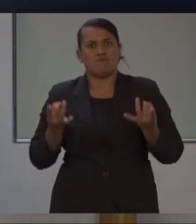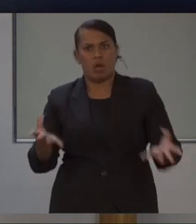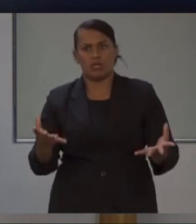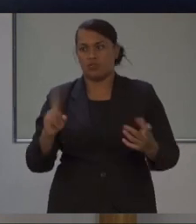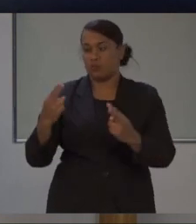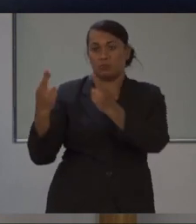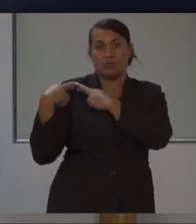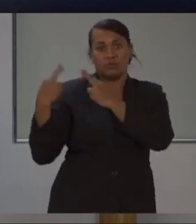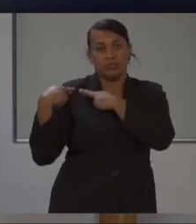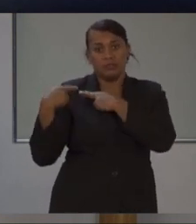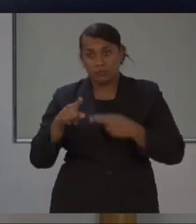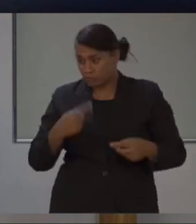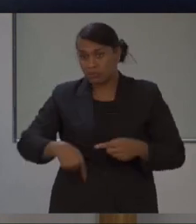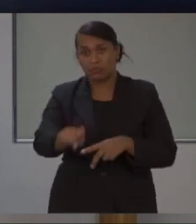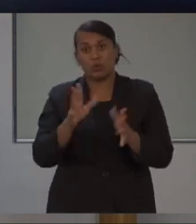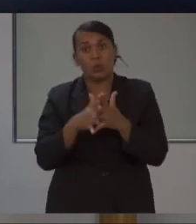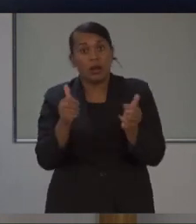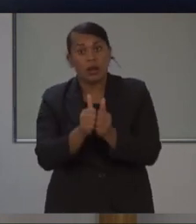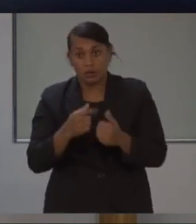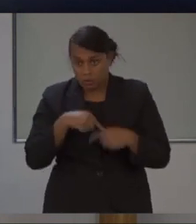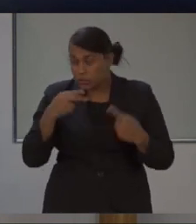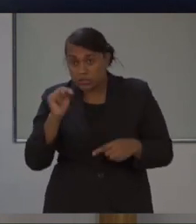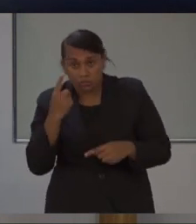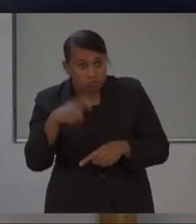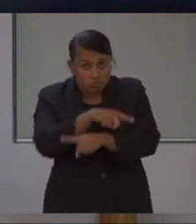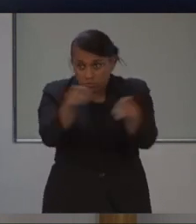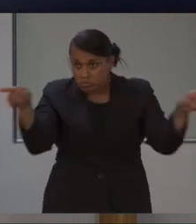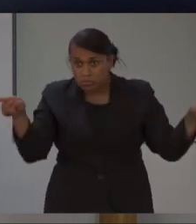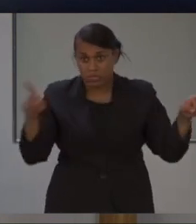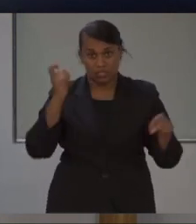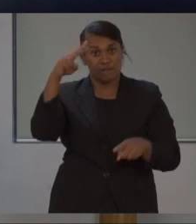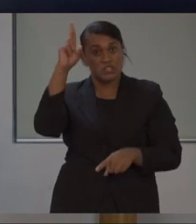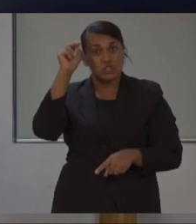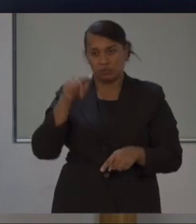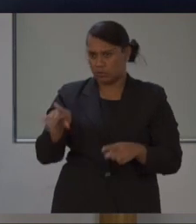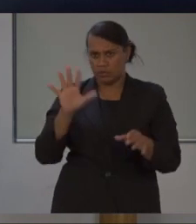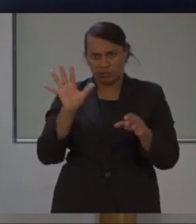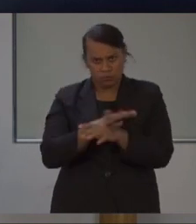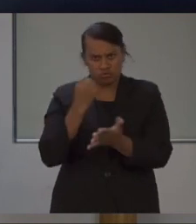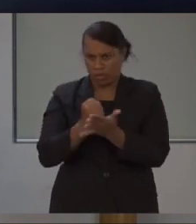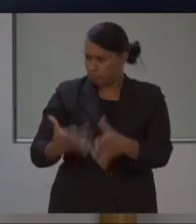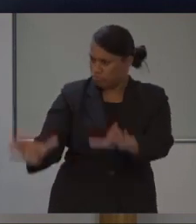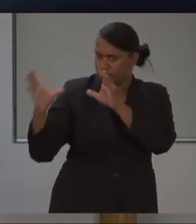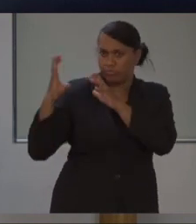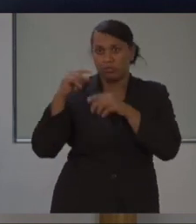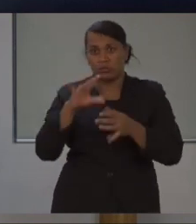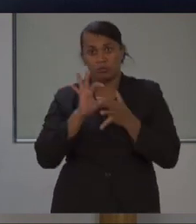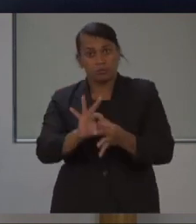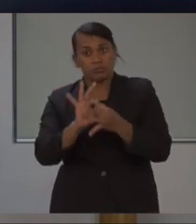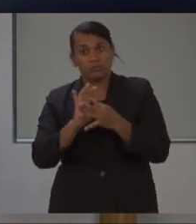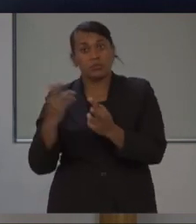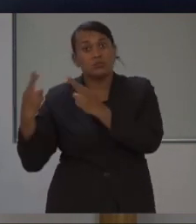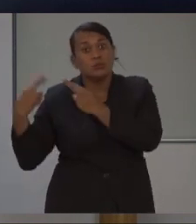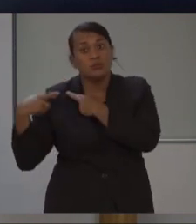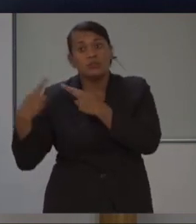Through the weekend, we need to see Fijians take greater ownership of our containment measures. As we see that